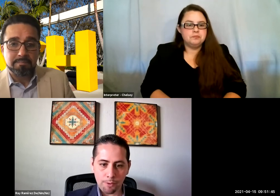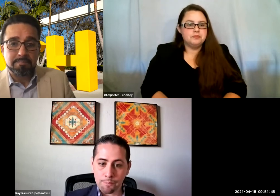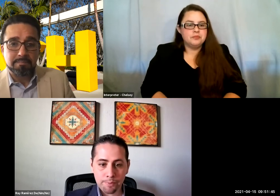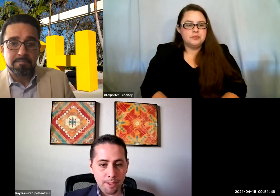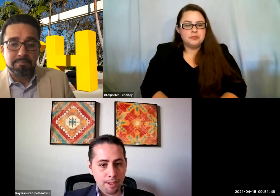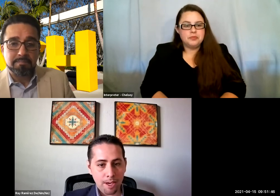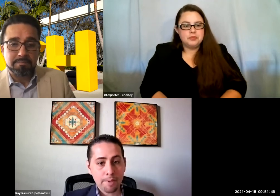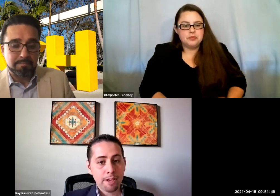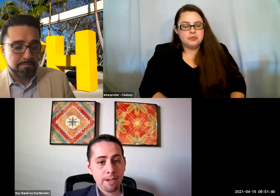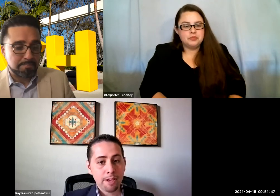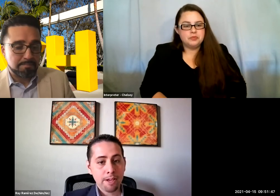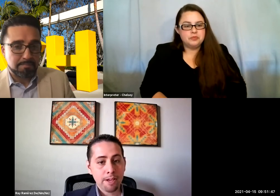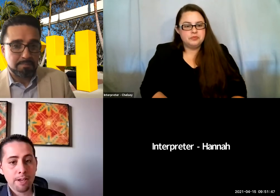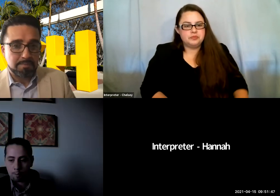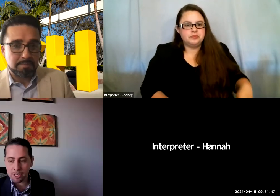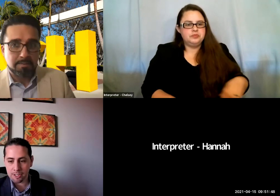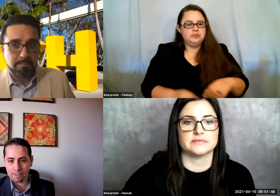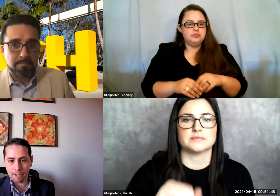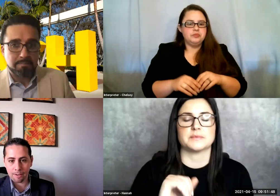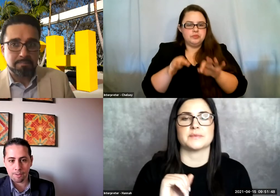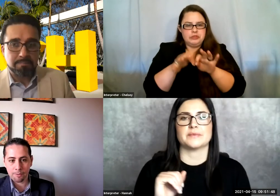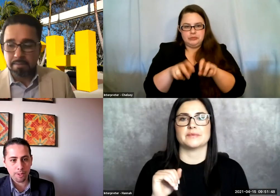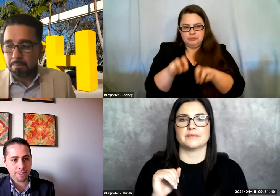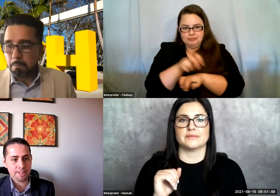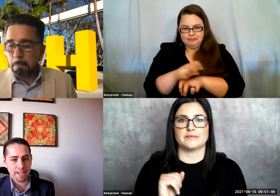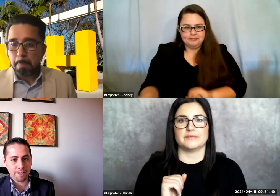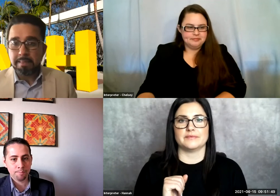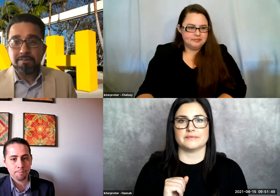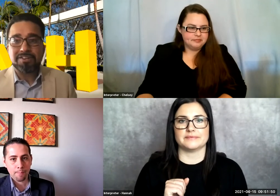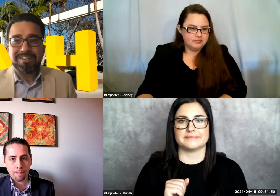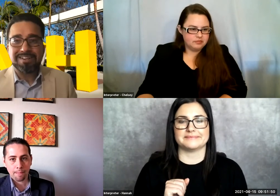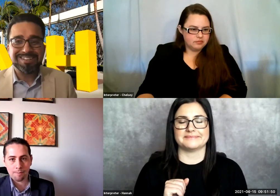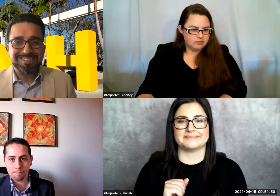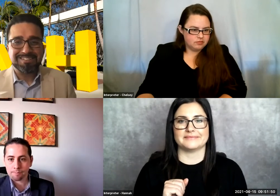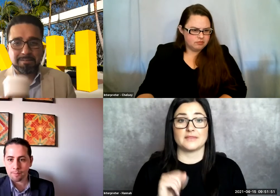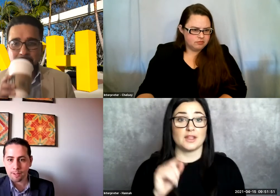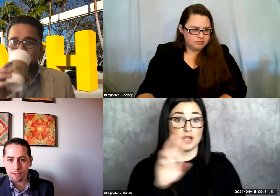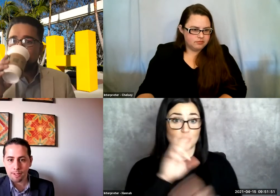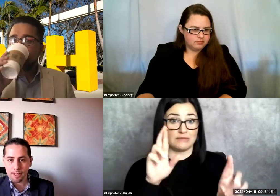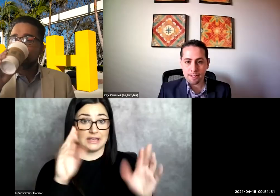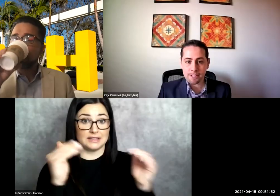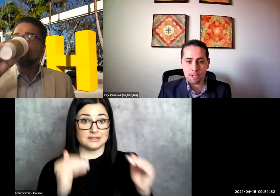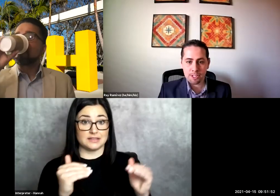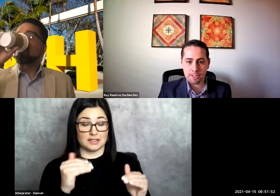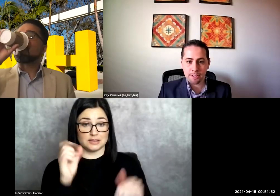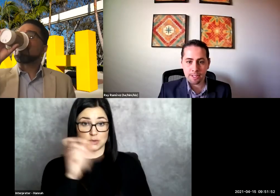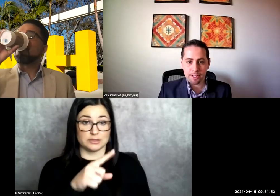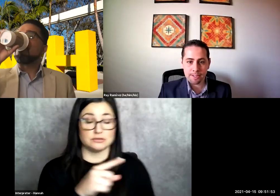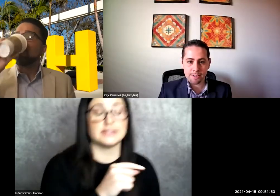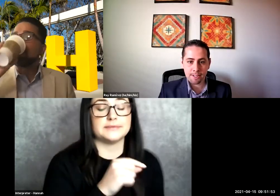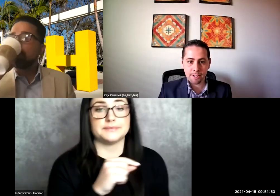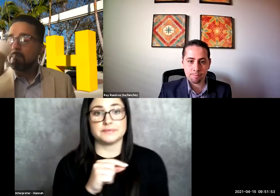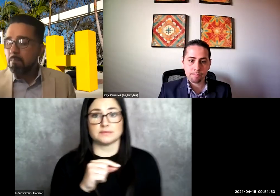Wonderful. Here's a question, if you're willing, Danny. For sure. This question